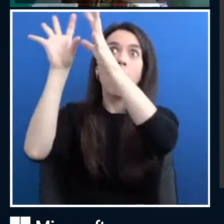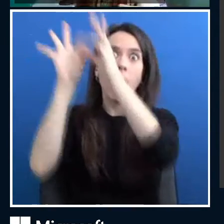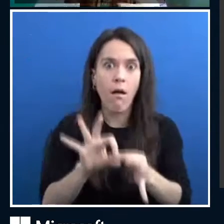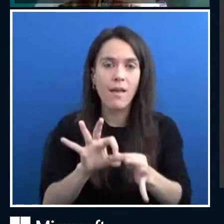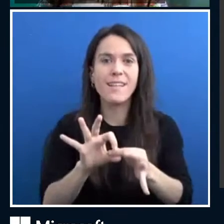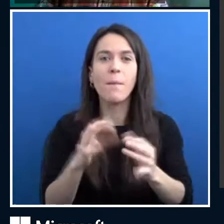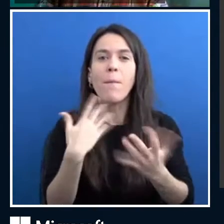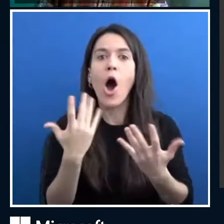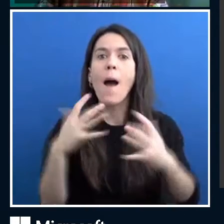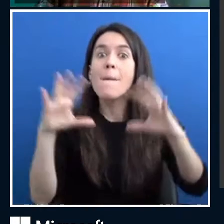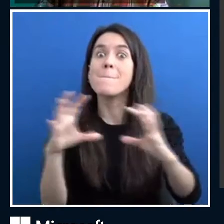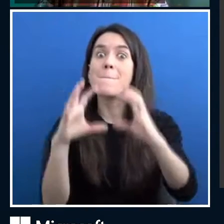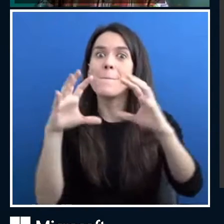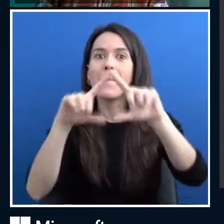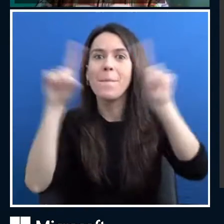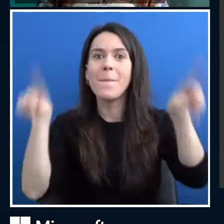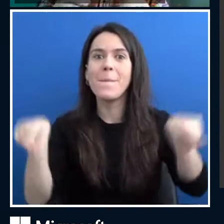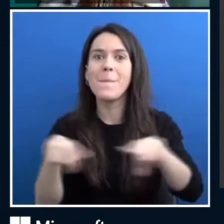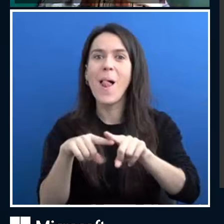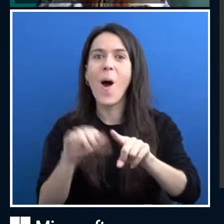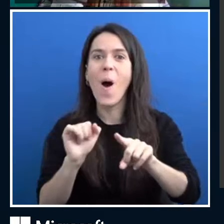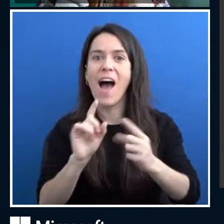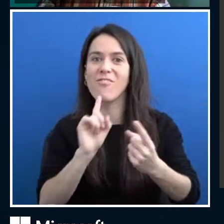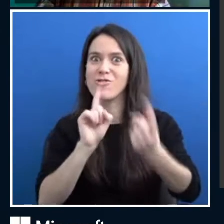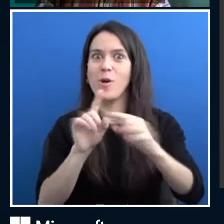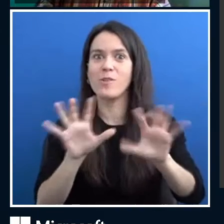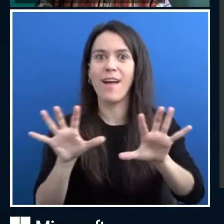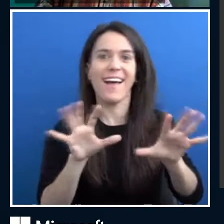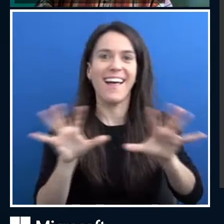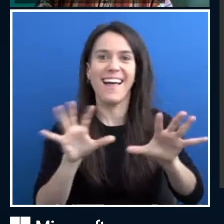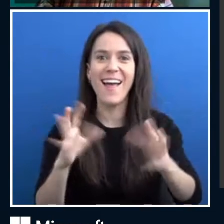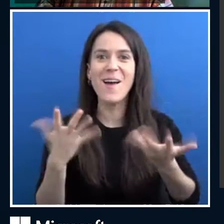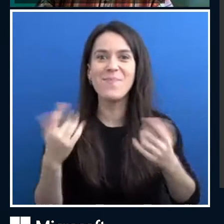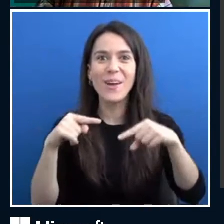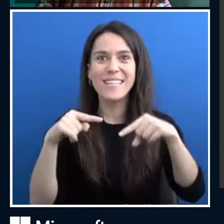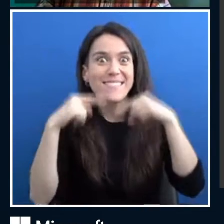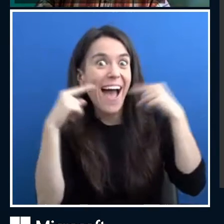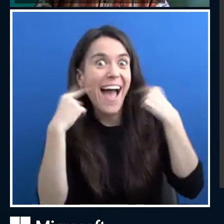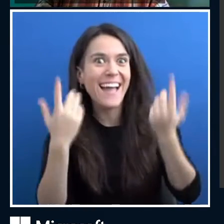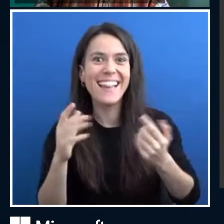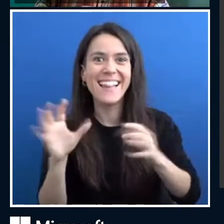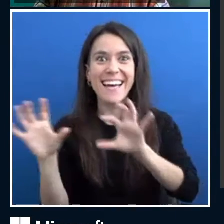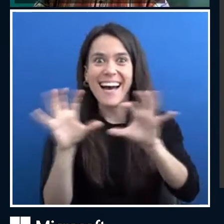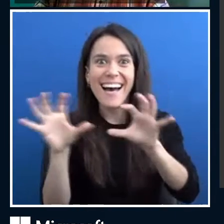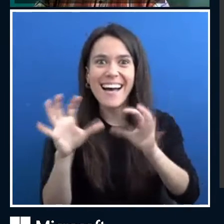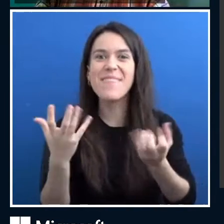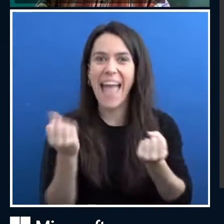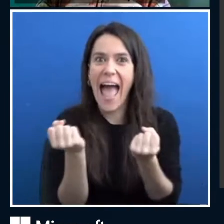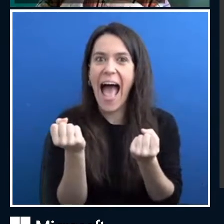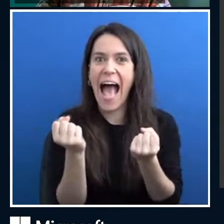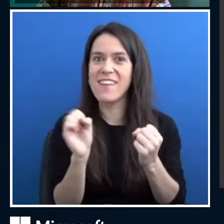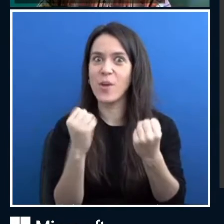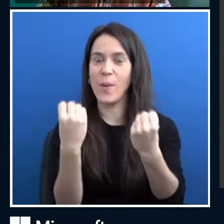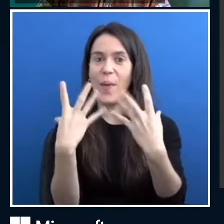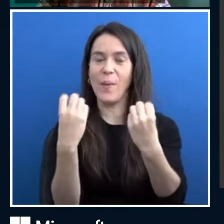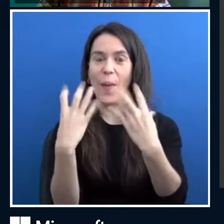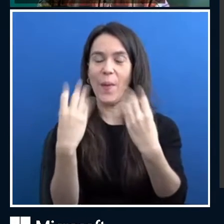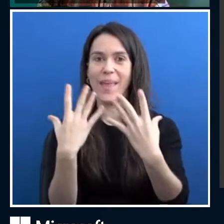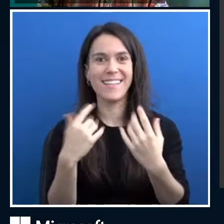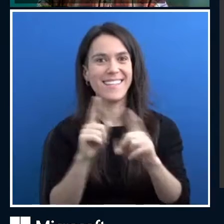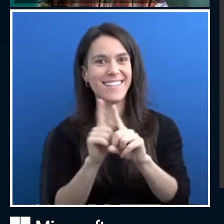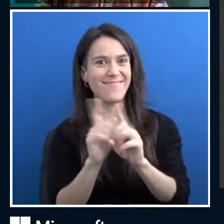So it like shakes when it sees somebody or smiles using this lead. So this reactive brain was powered by one